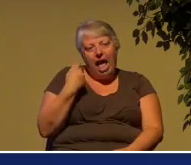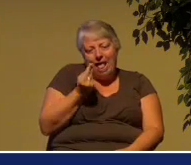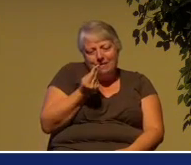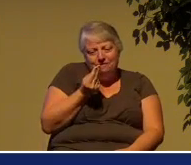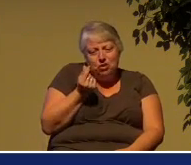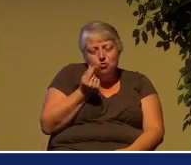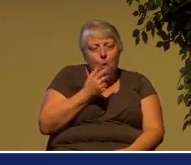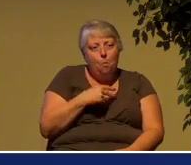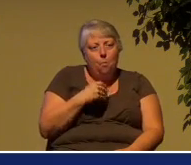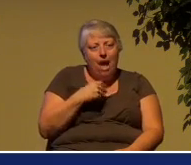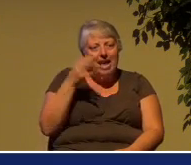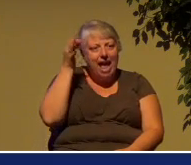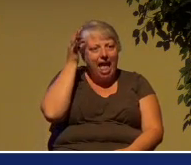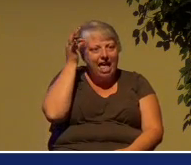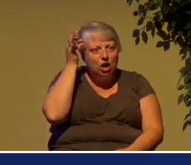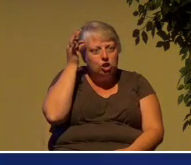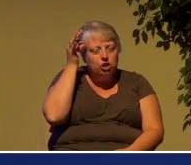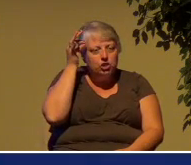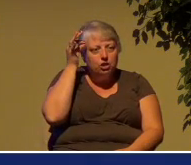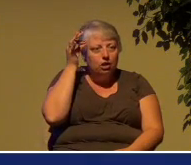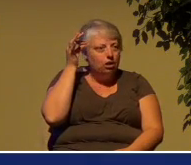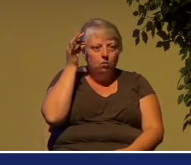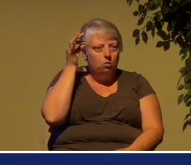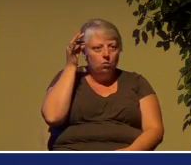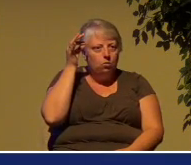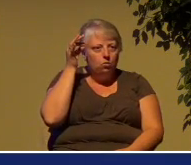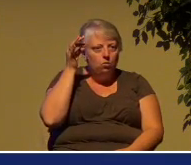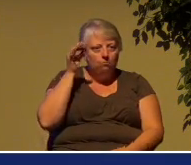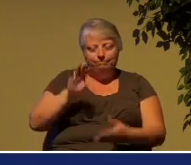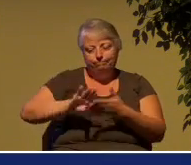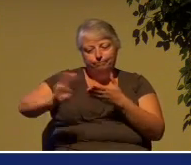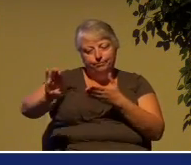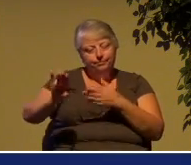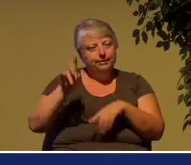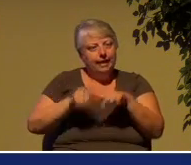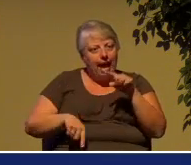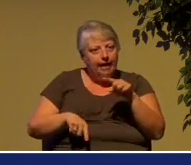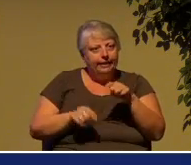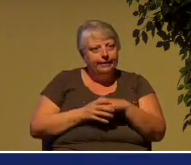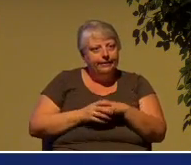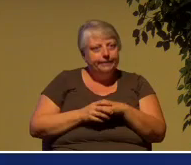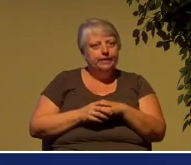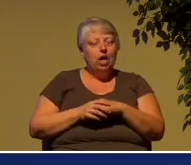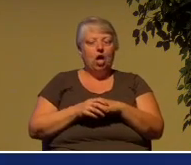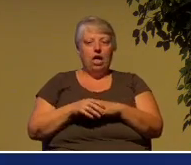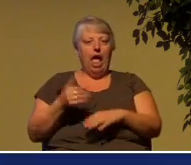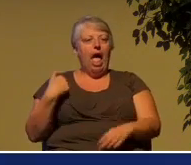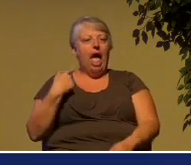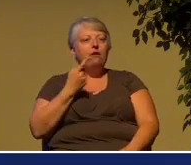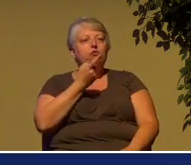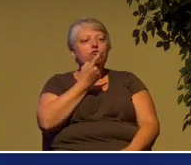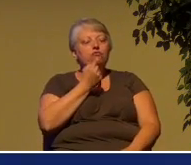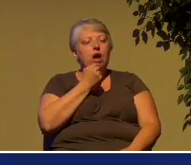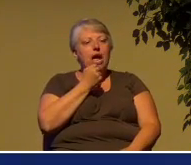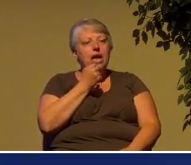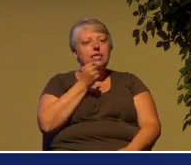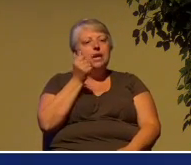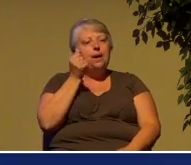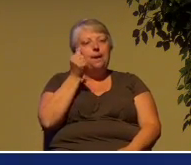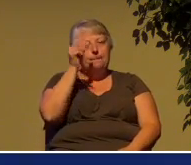They have red male calves, but no red heifer.